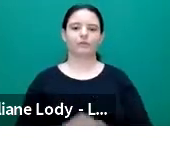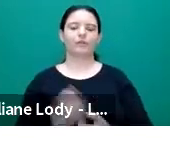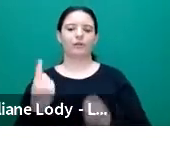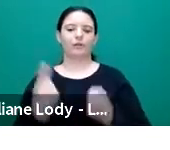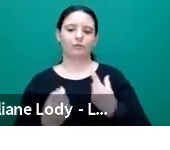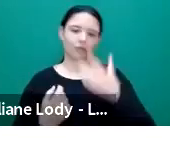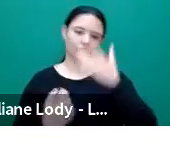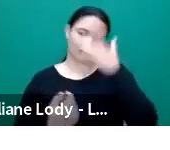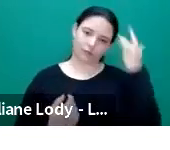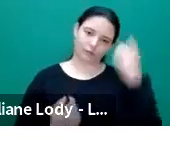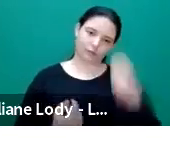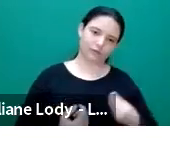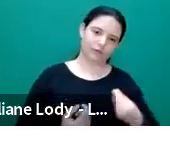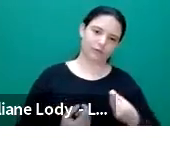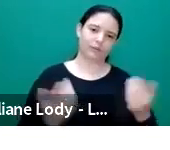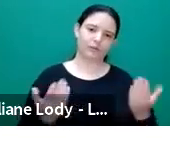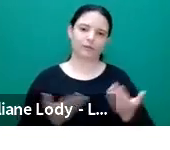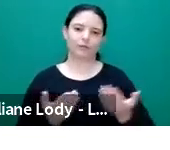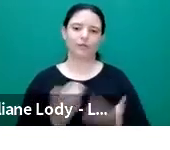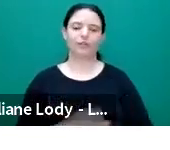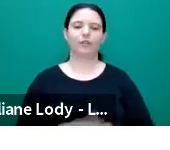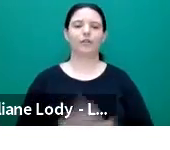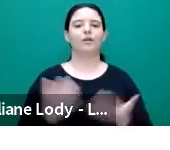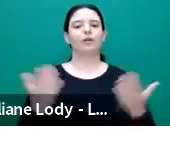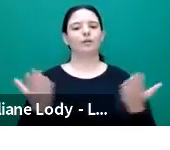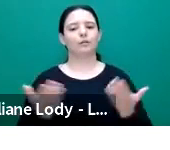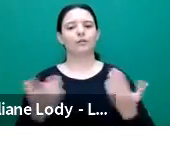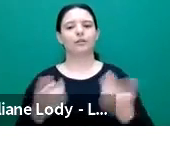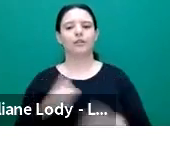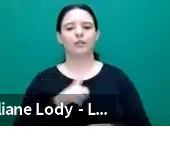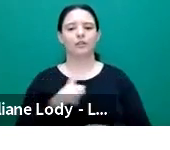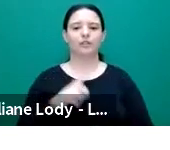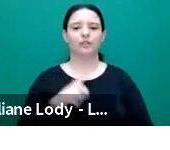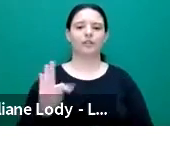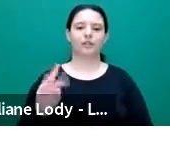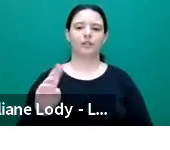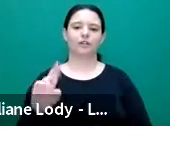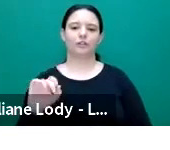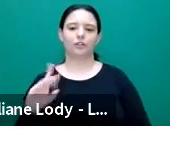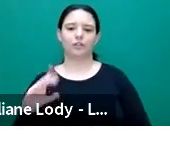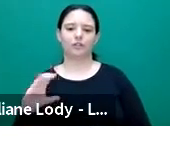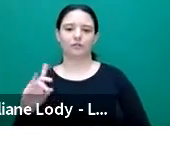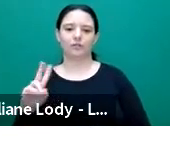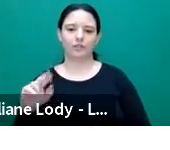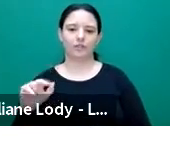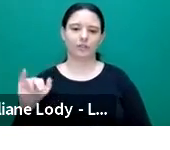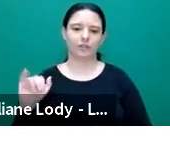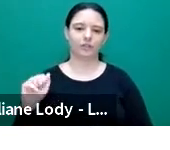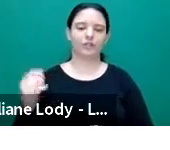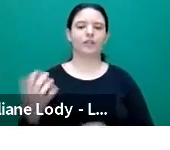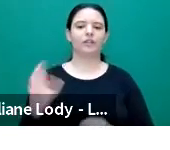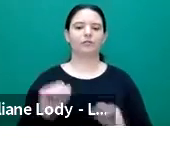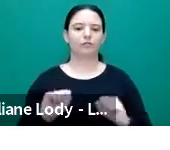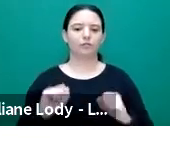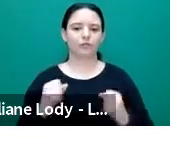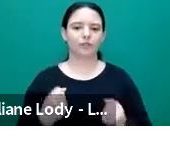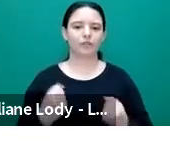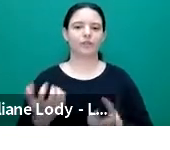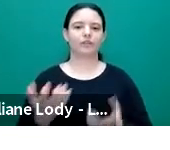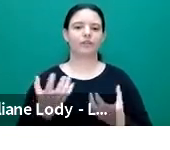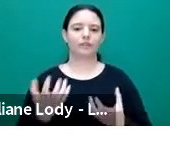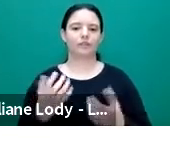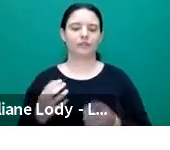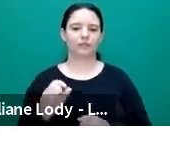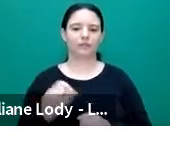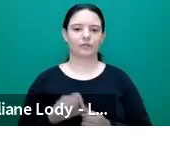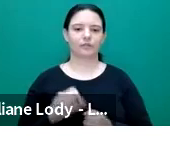on Per Giovanni and becoming and rearticulating theory and methodology for embodied dialogic semiotic flat chat assemblage. It's still in progress